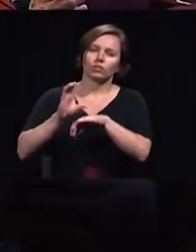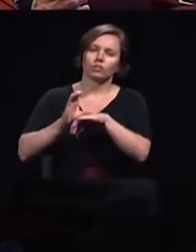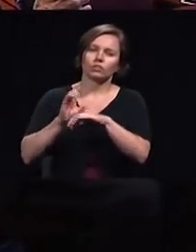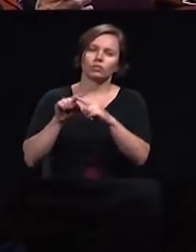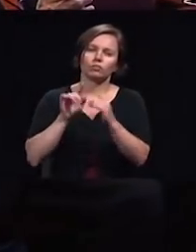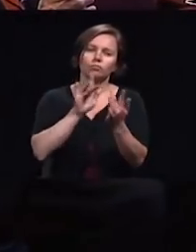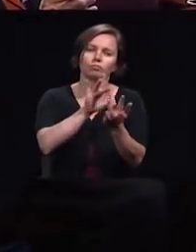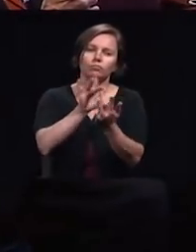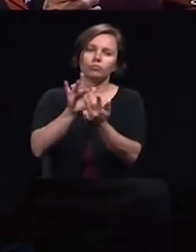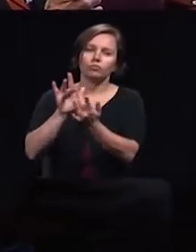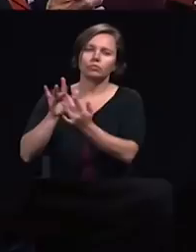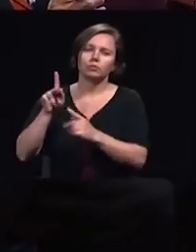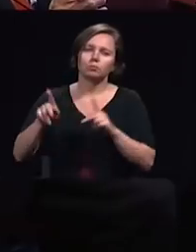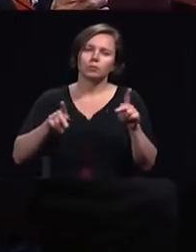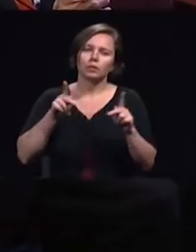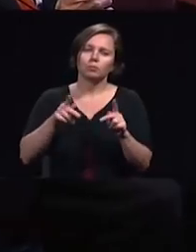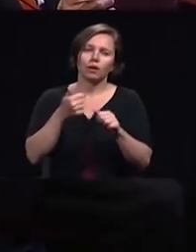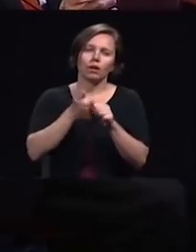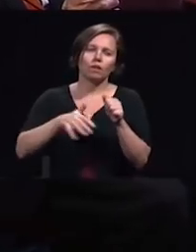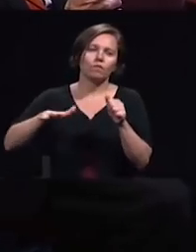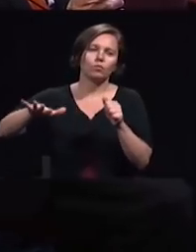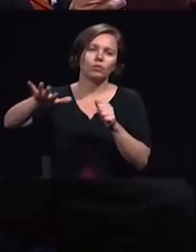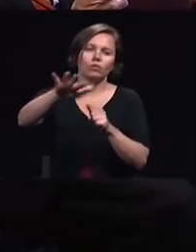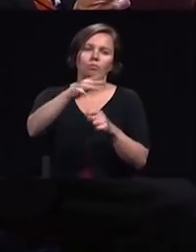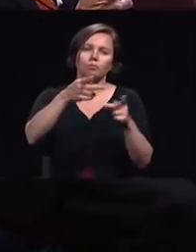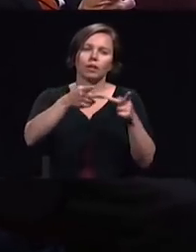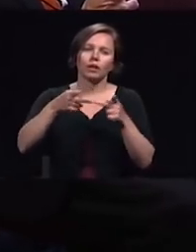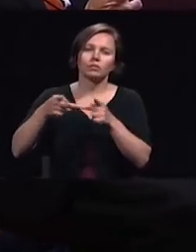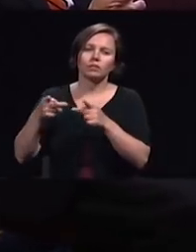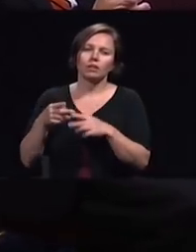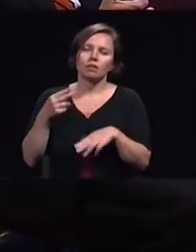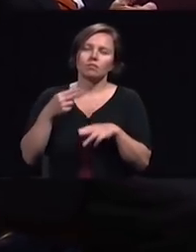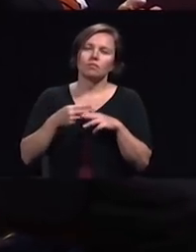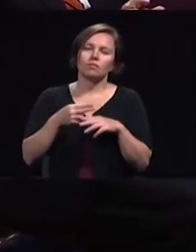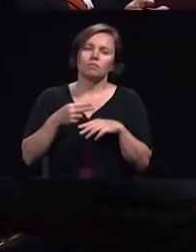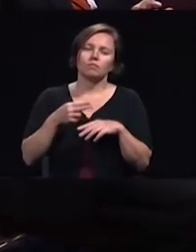everywhere in Christ's name Amen